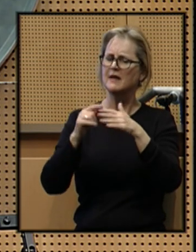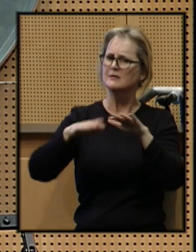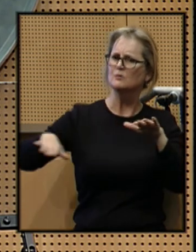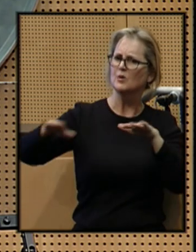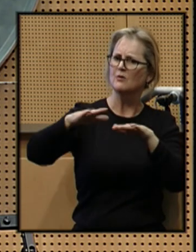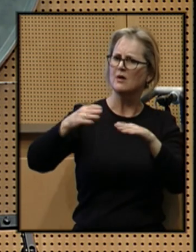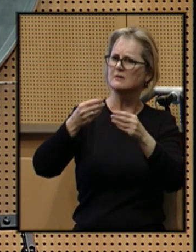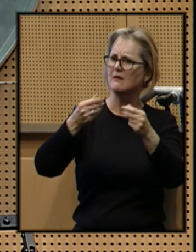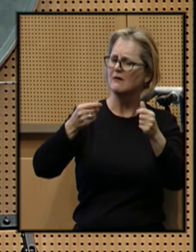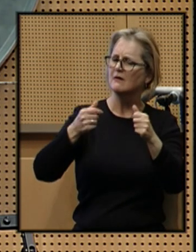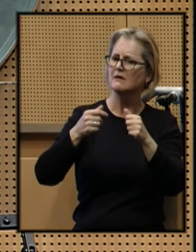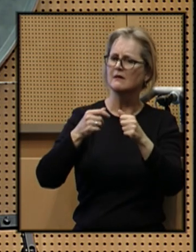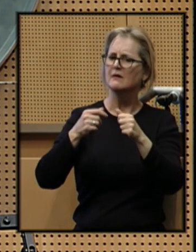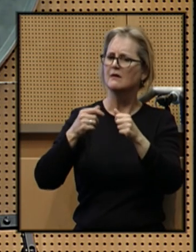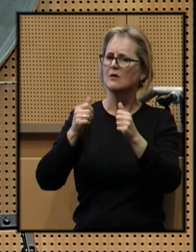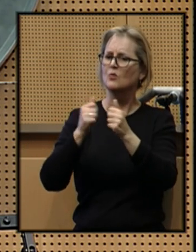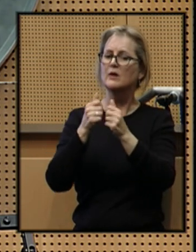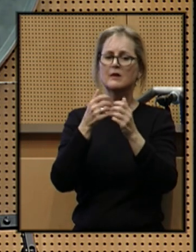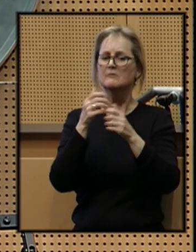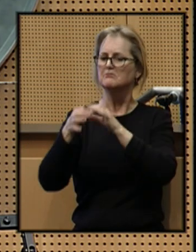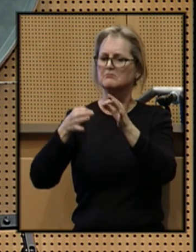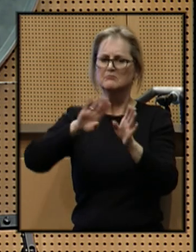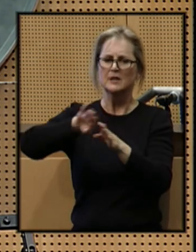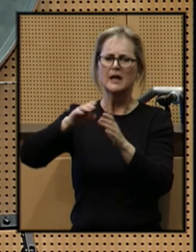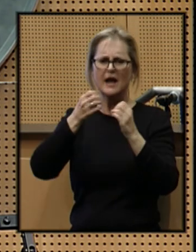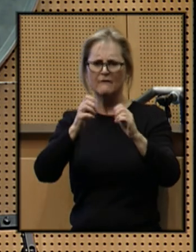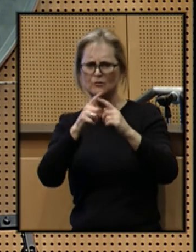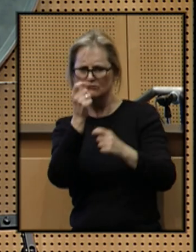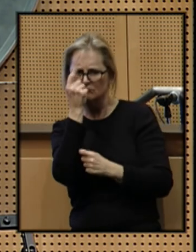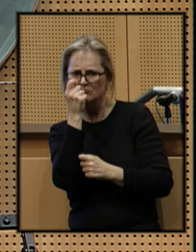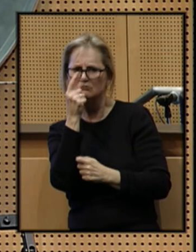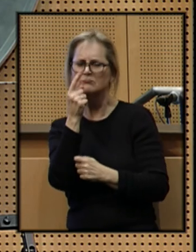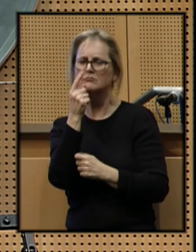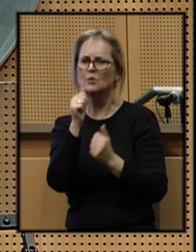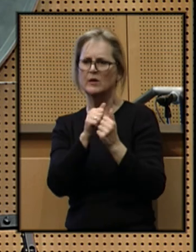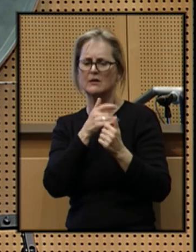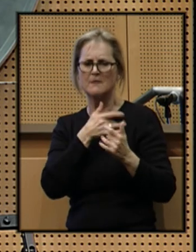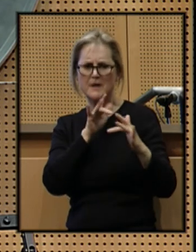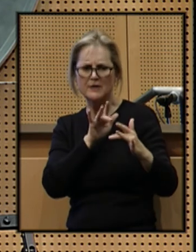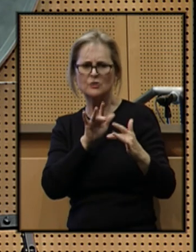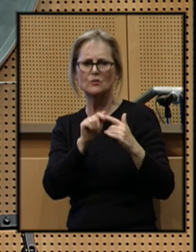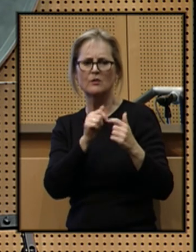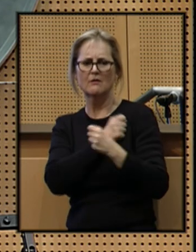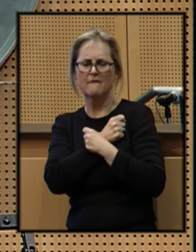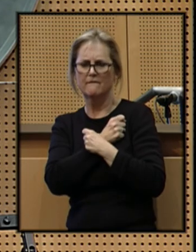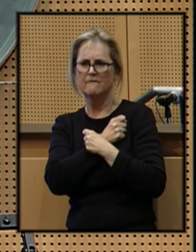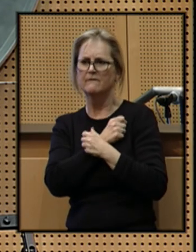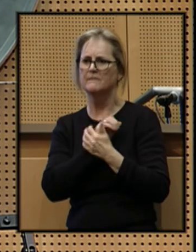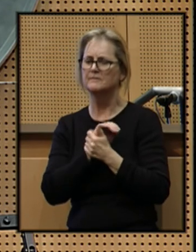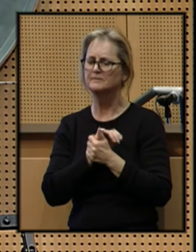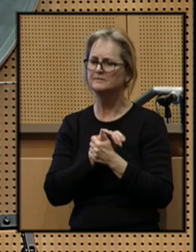across our land, when an effort to understand with compassion and with love.